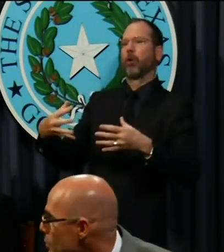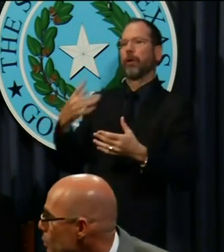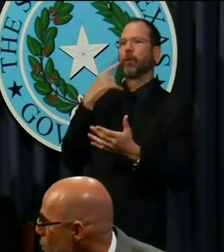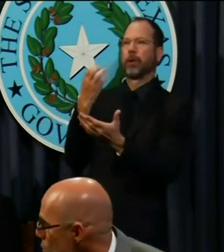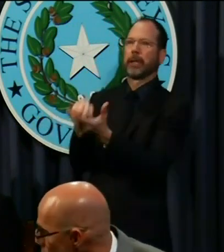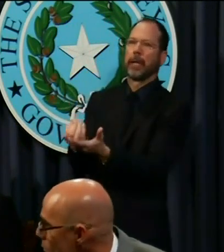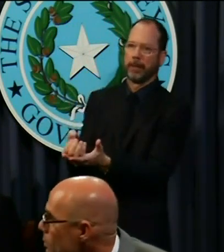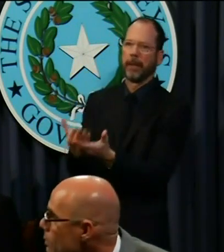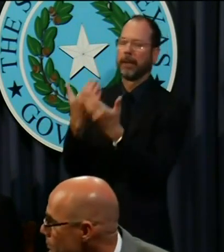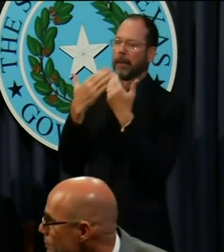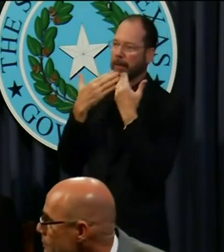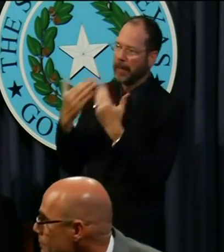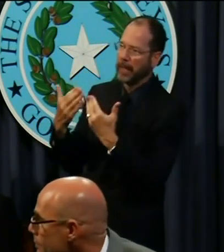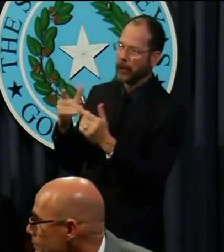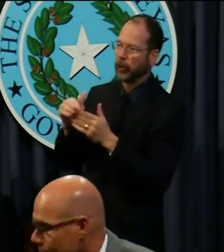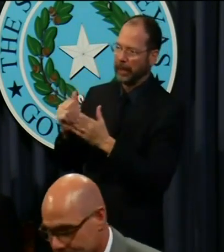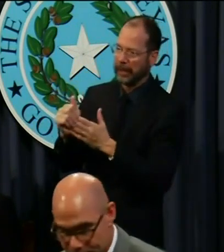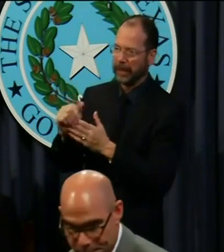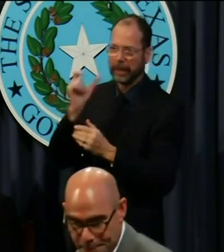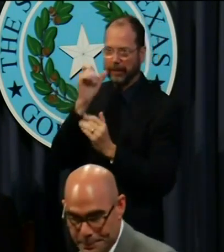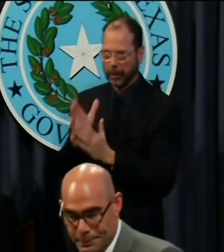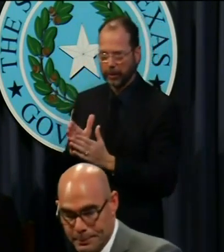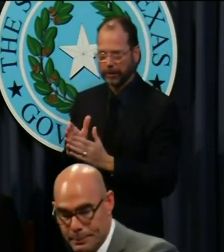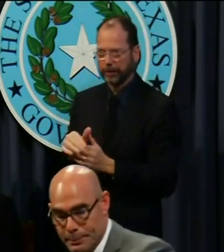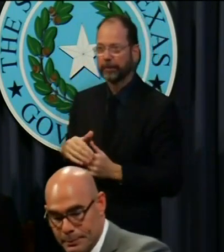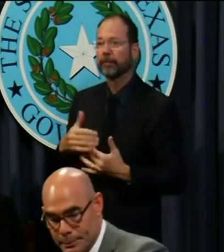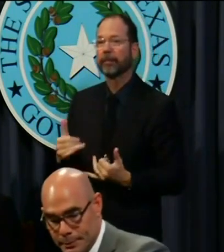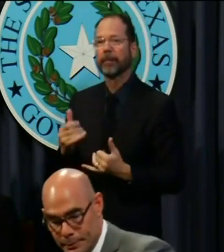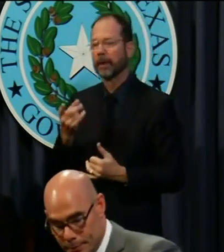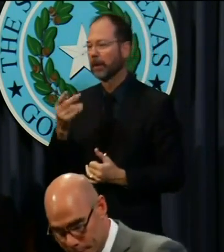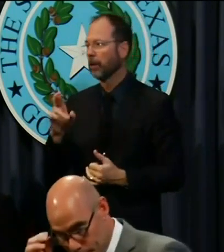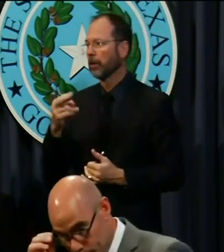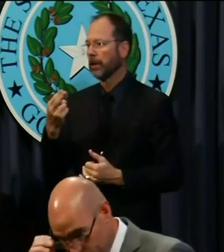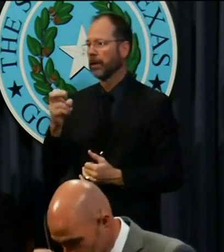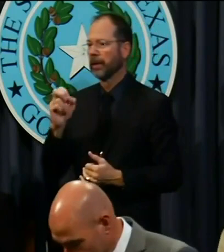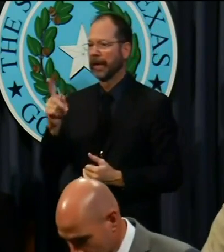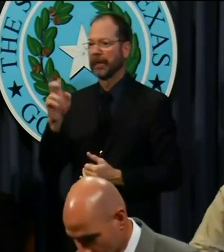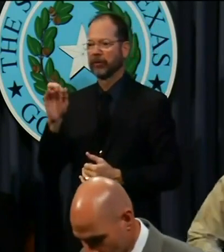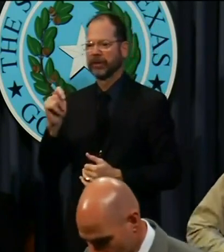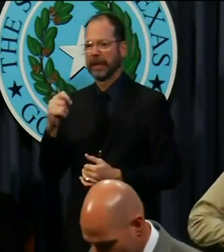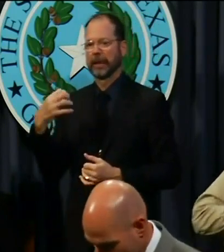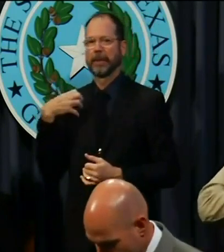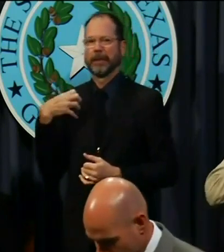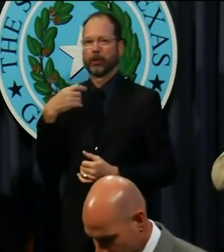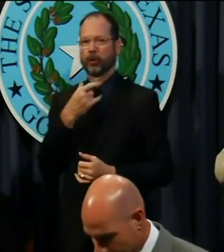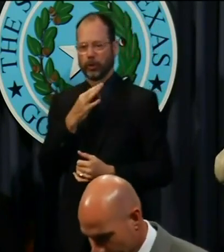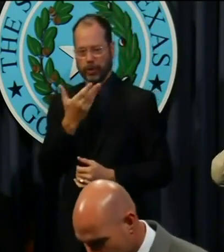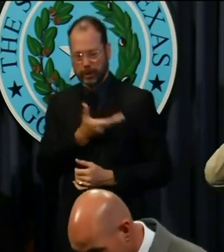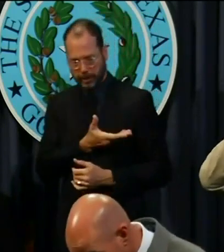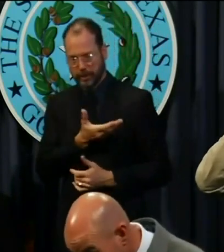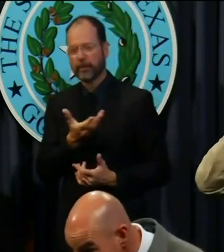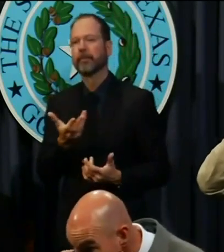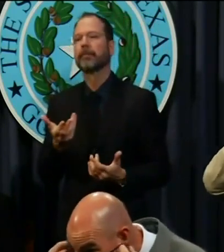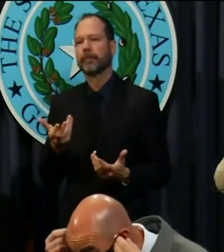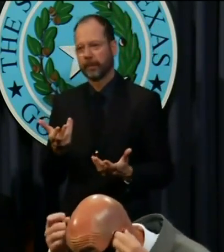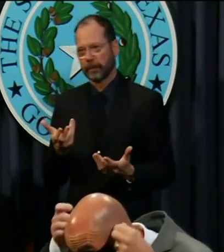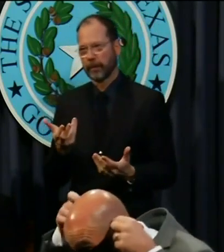Thank you for your leadership, Governor. Thank you very much. Now, Dr. Hellerstedt, the commissioner of